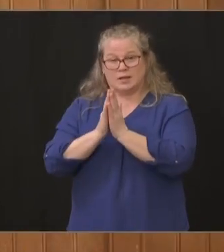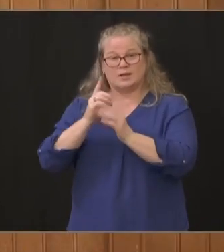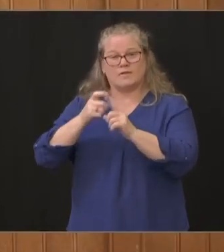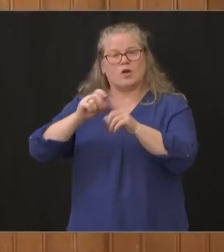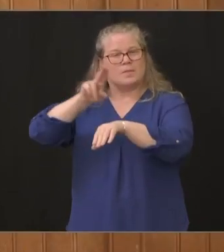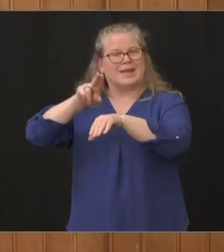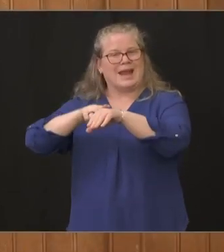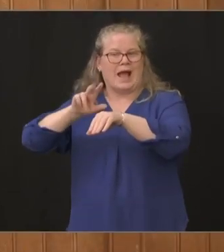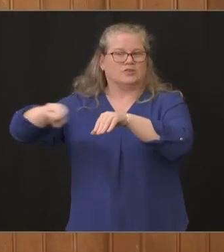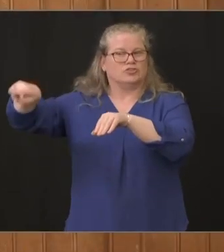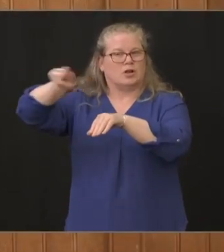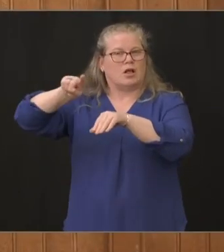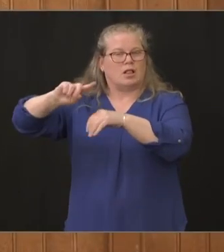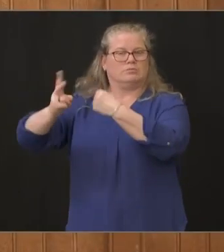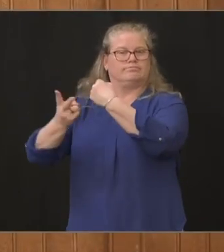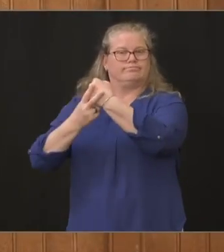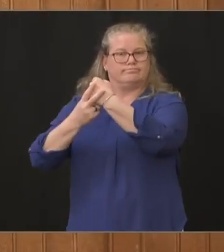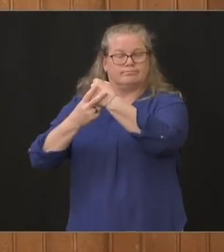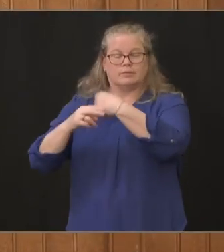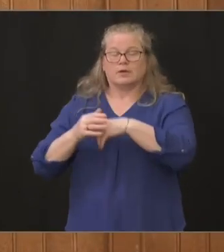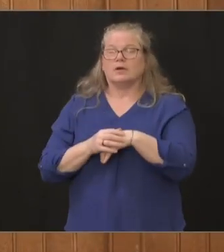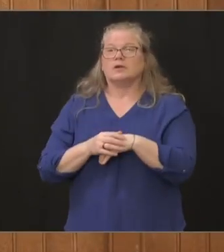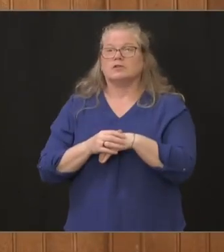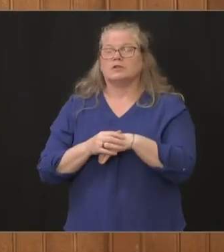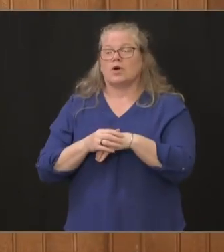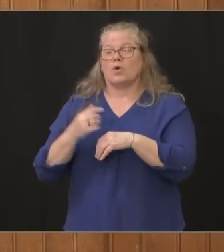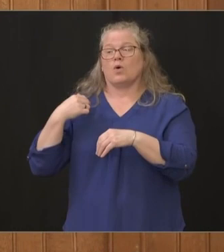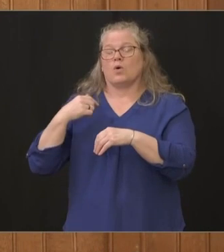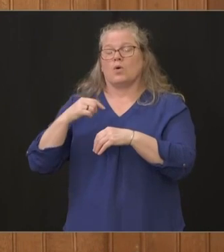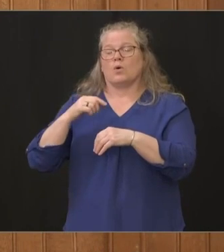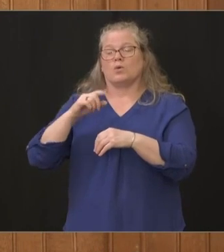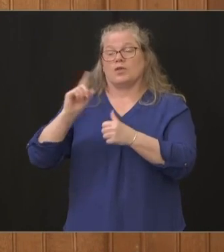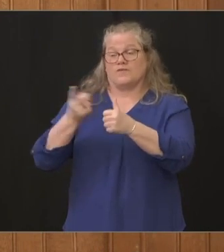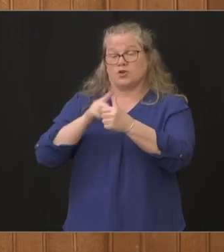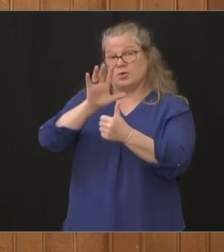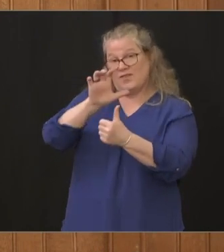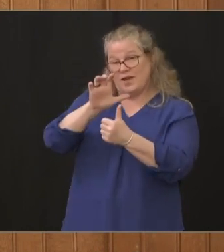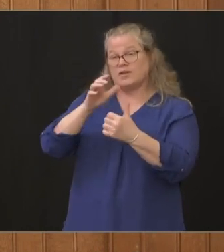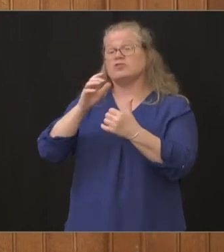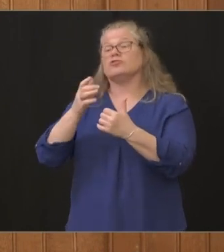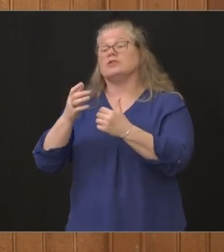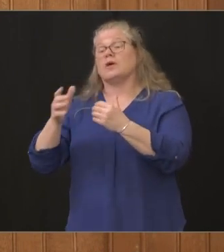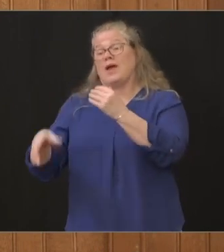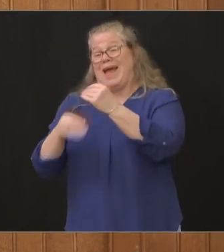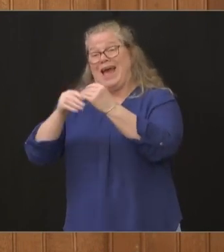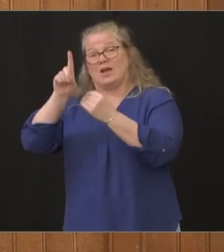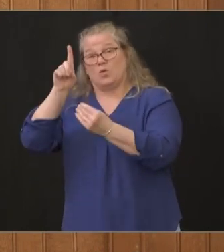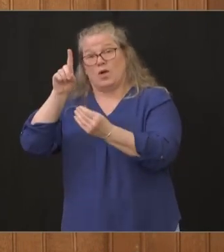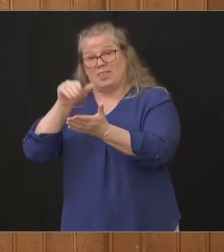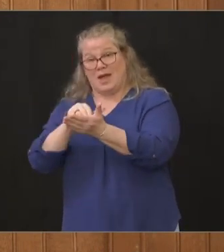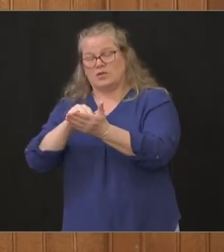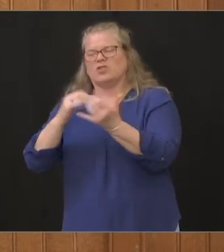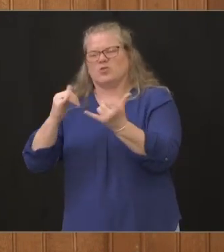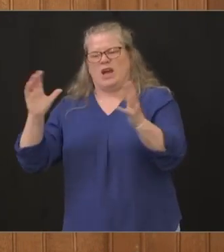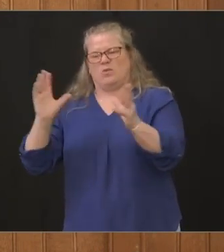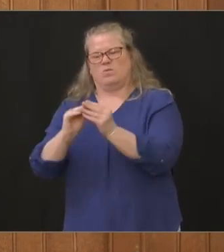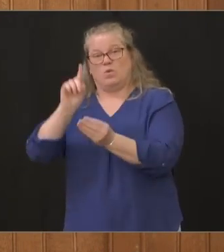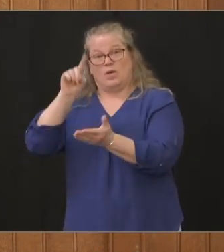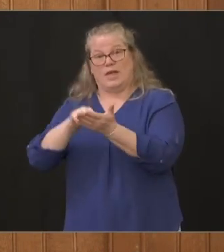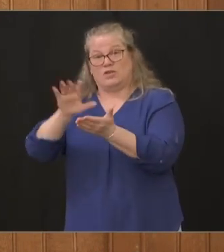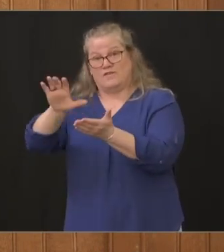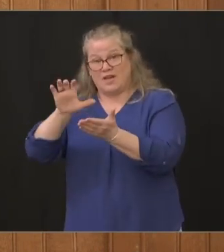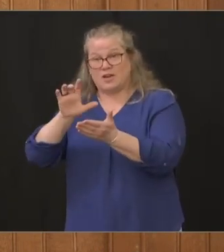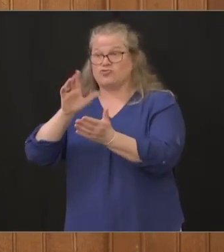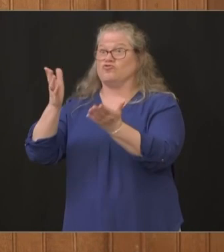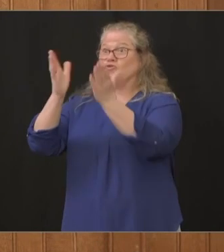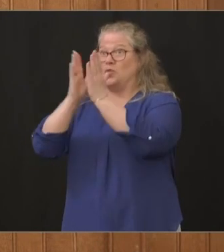500 so now we've got a total of 1500 requested and we haven't heard anything back yet from the federal stockpile um in terms in terms of the